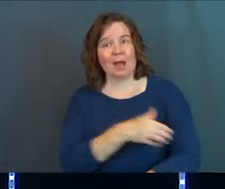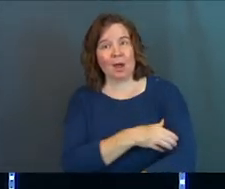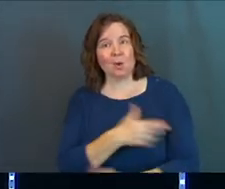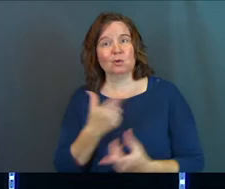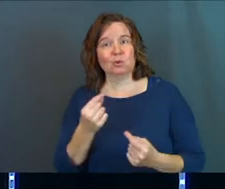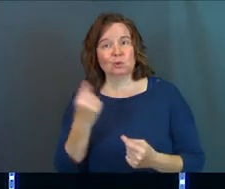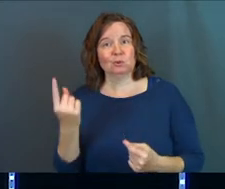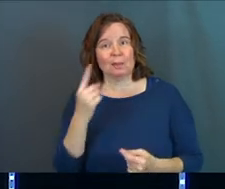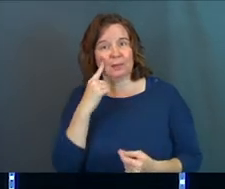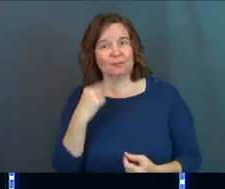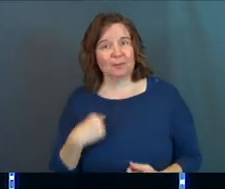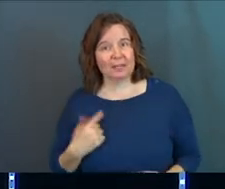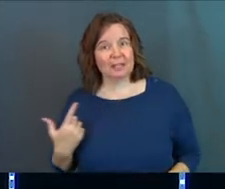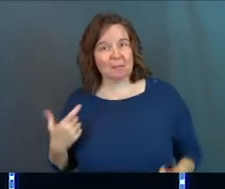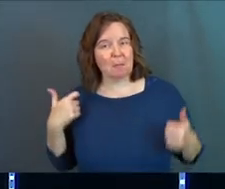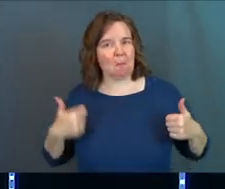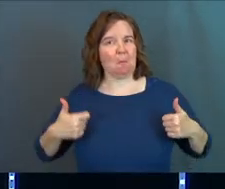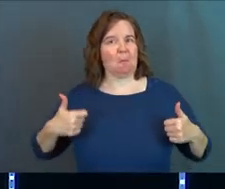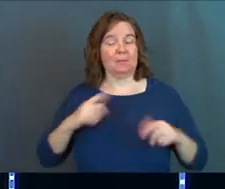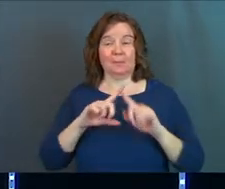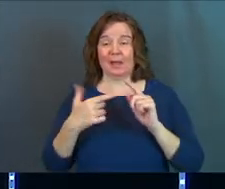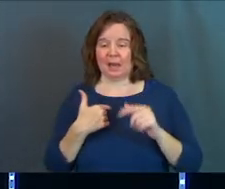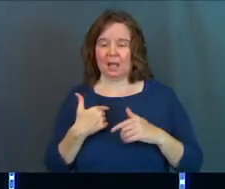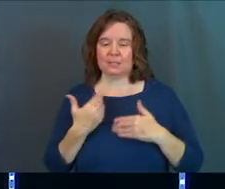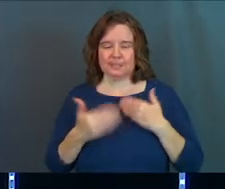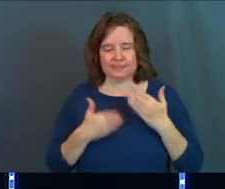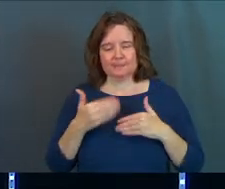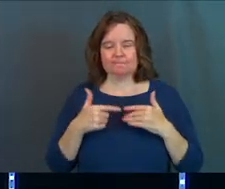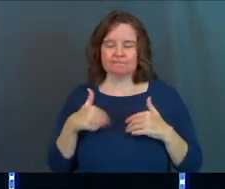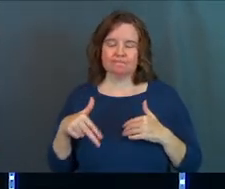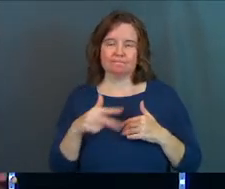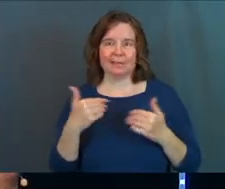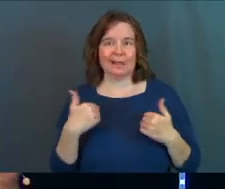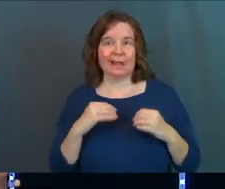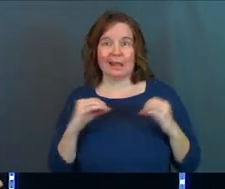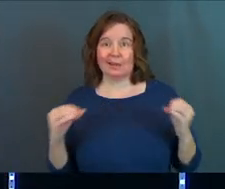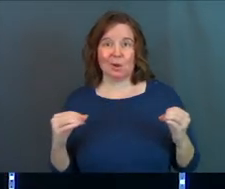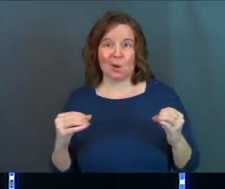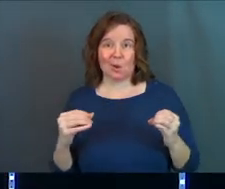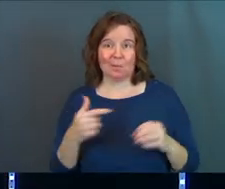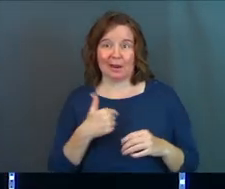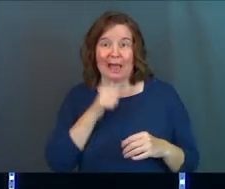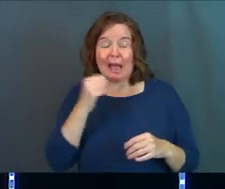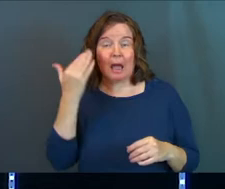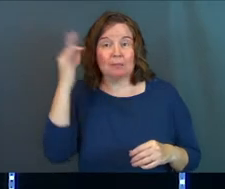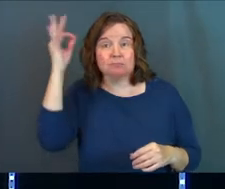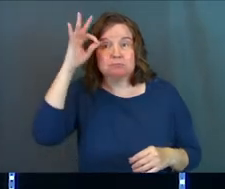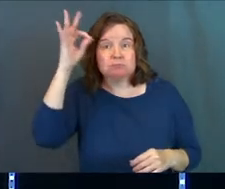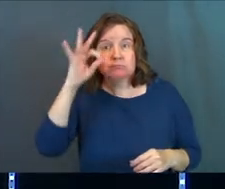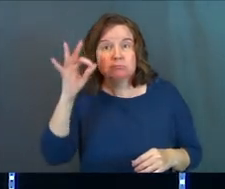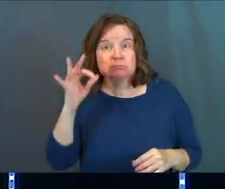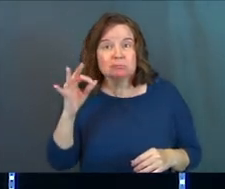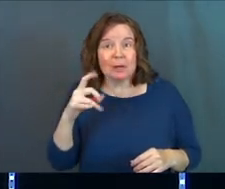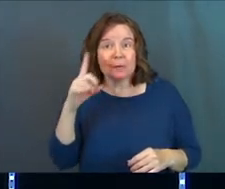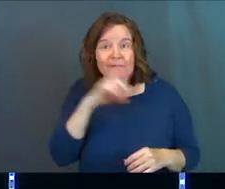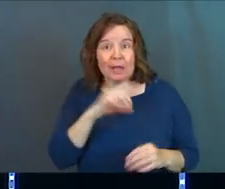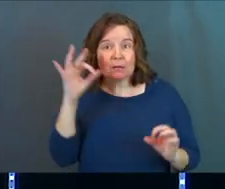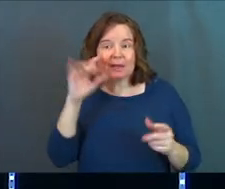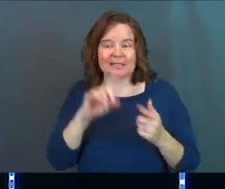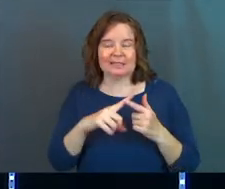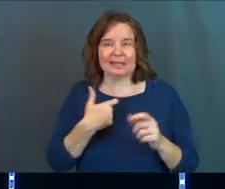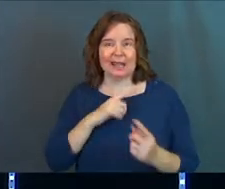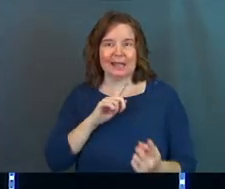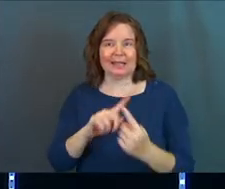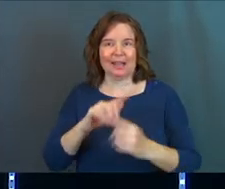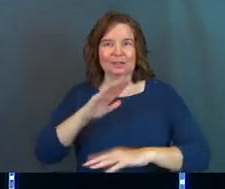to do something for me, but as I carried it around, it had no power. I did not know it had no power, until